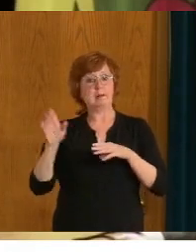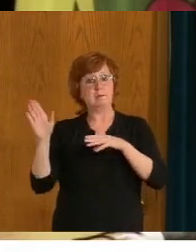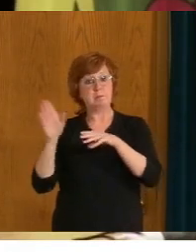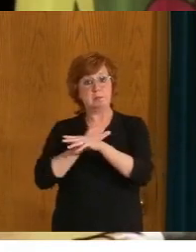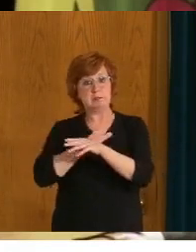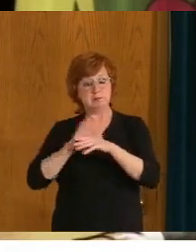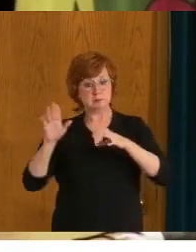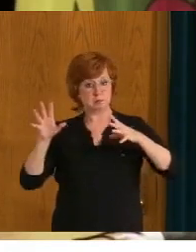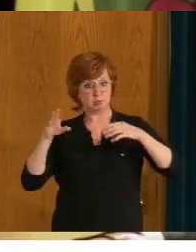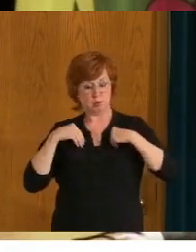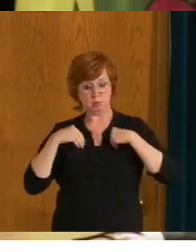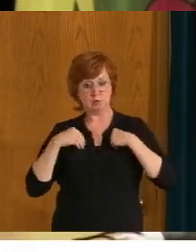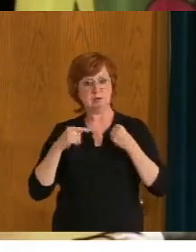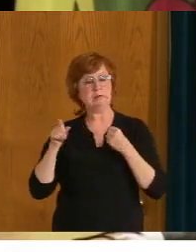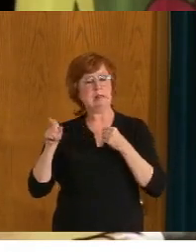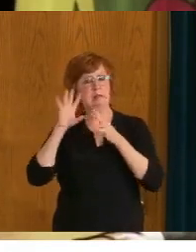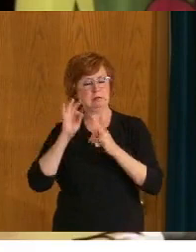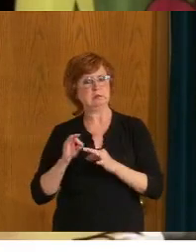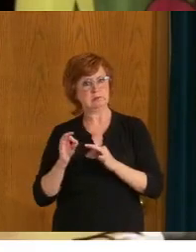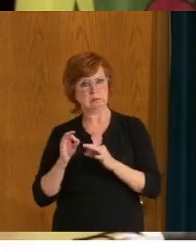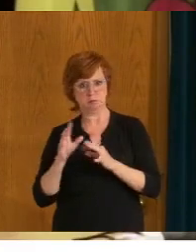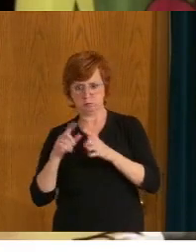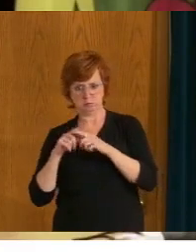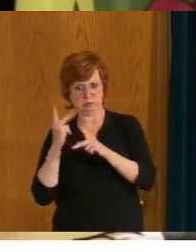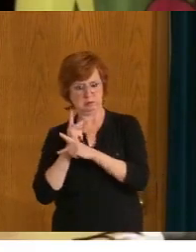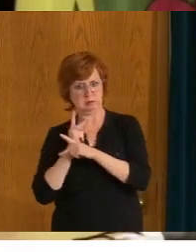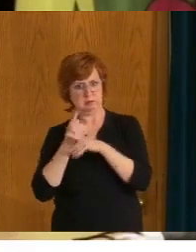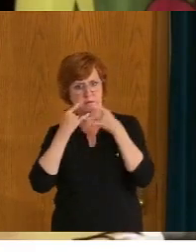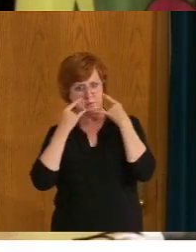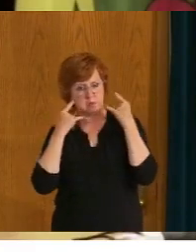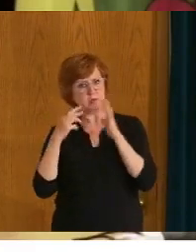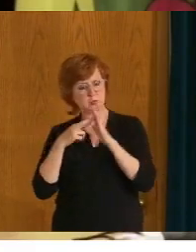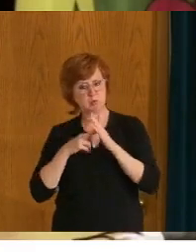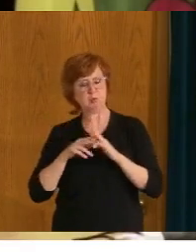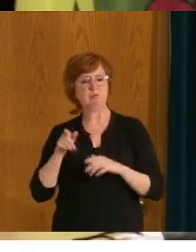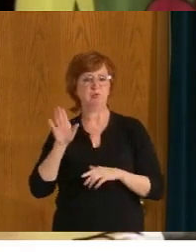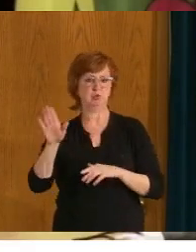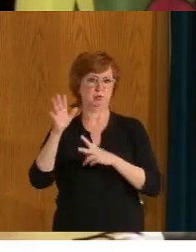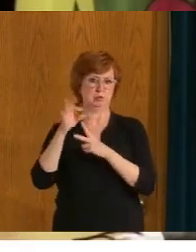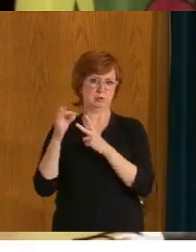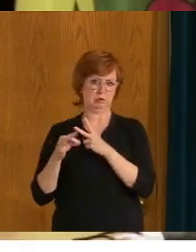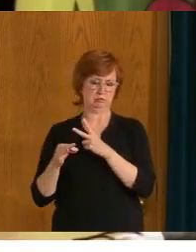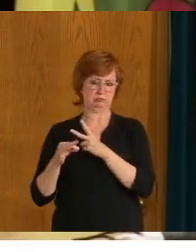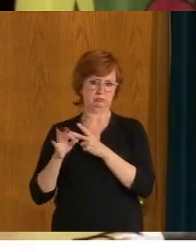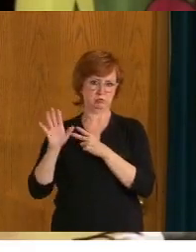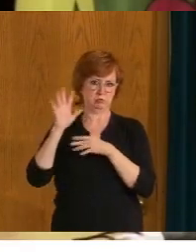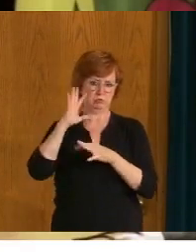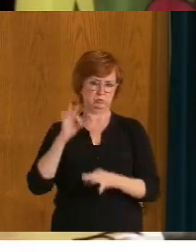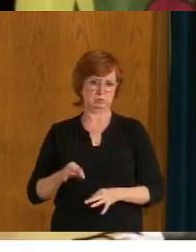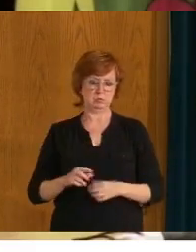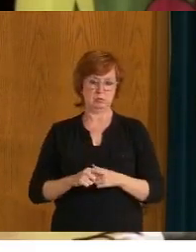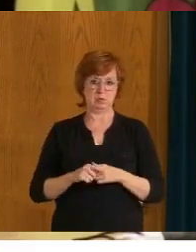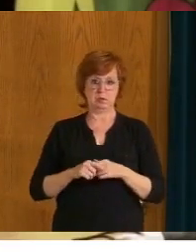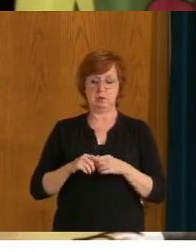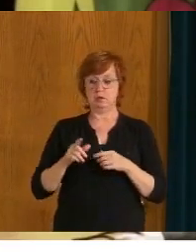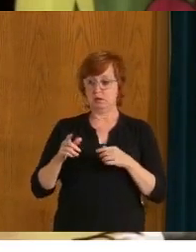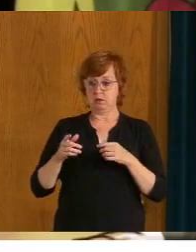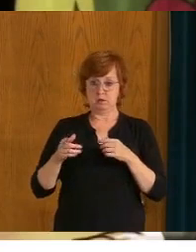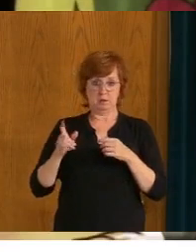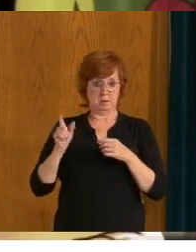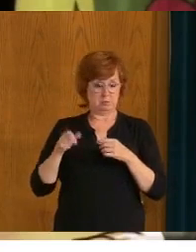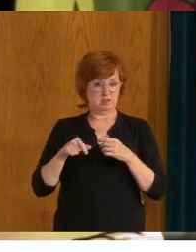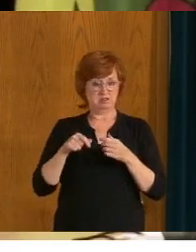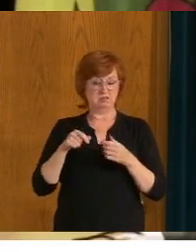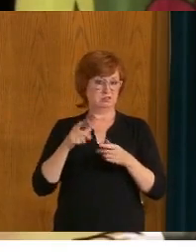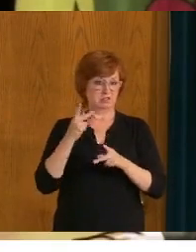keep any of their COVID practices that they currently have in place past July 11th, such as physical distancing, access to